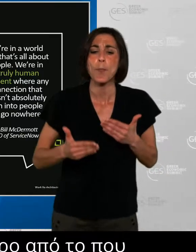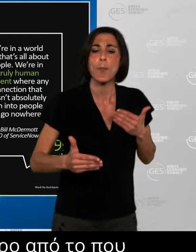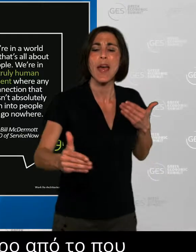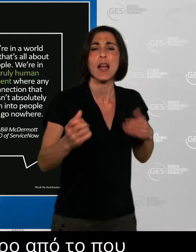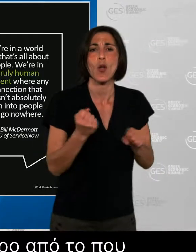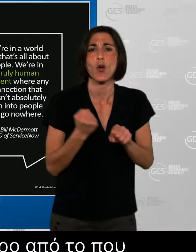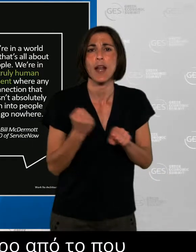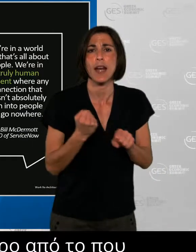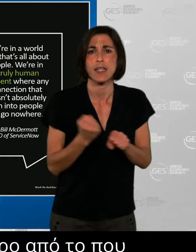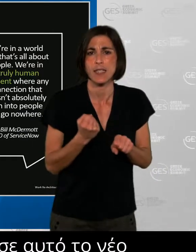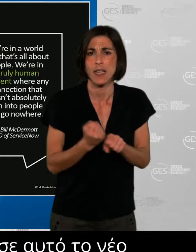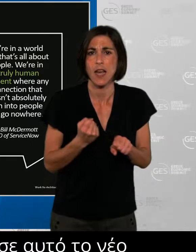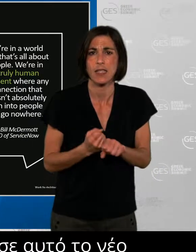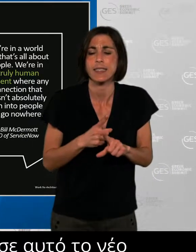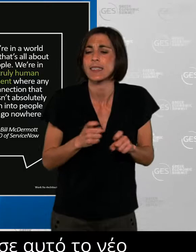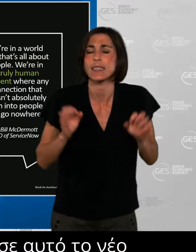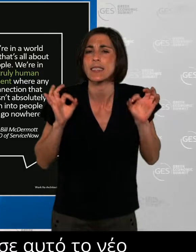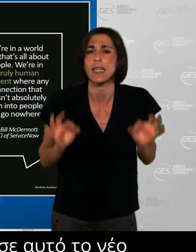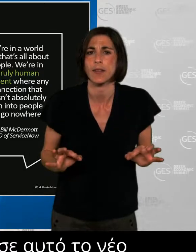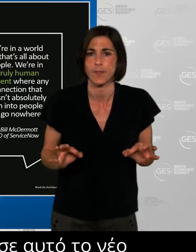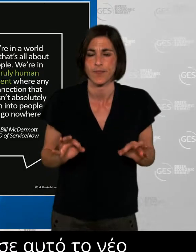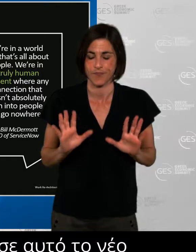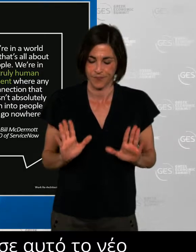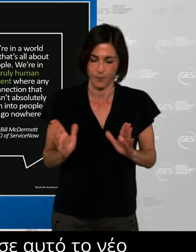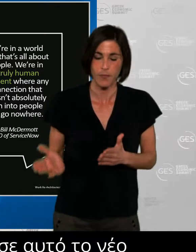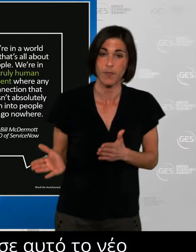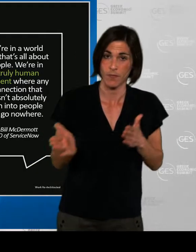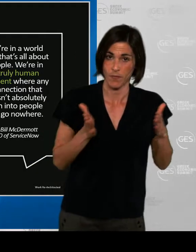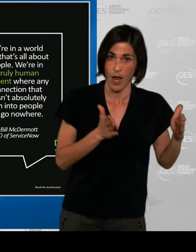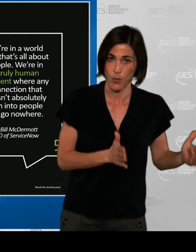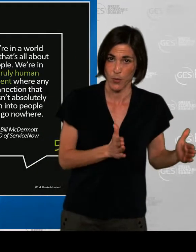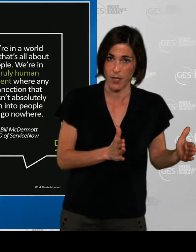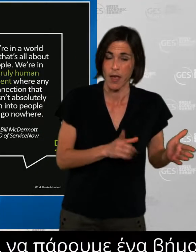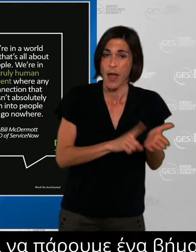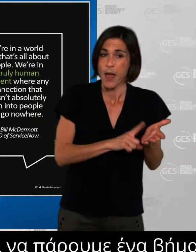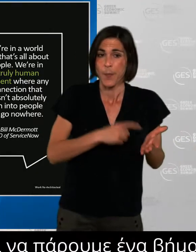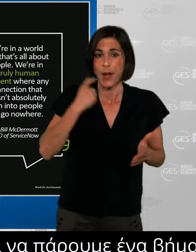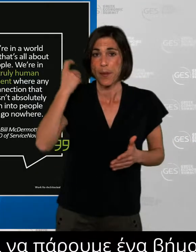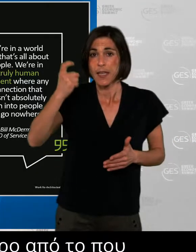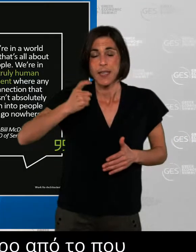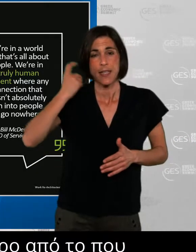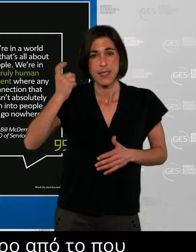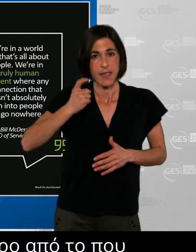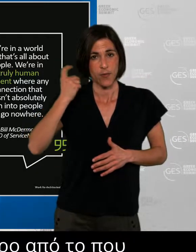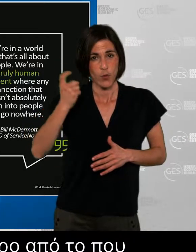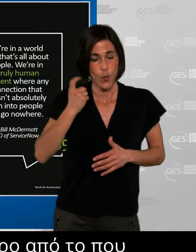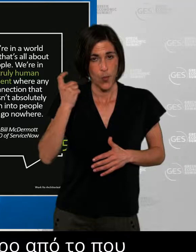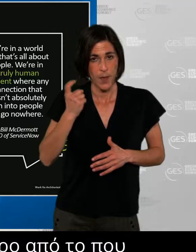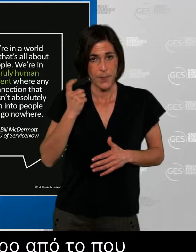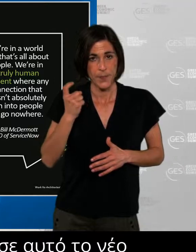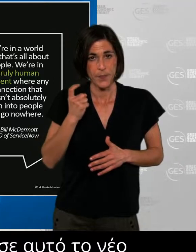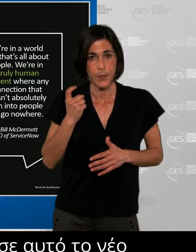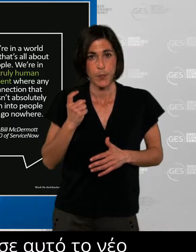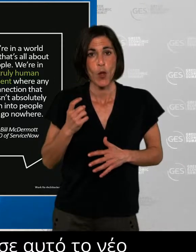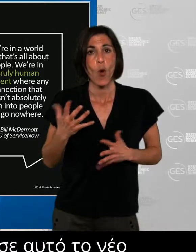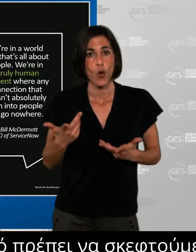to think through is that the first and second, and to some extent, even the third industrial revolutions have sort